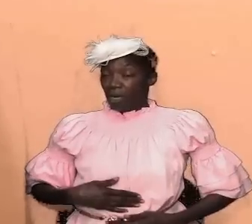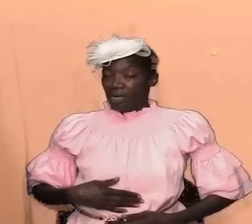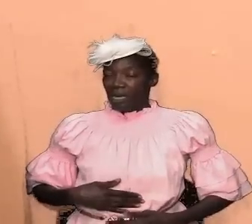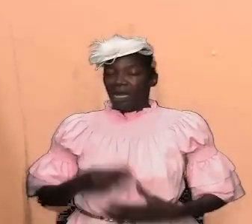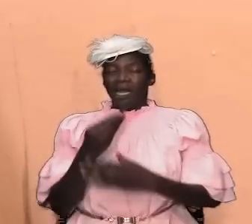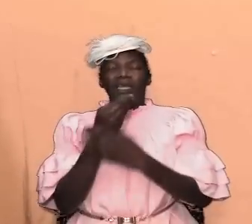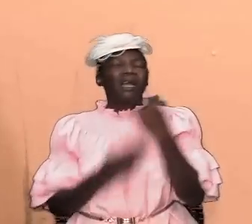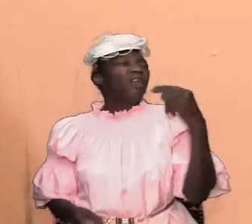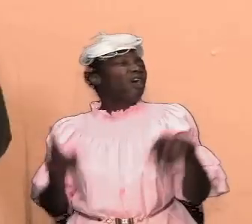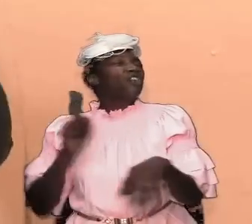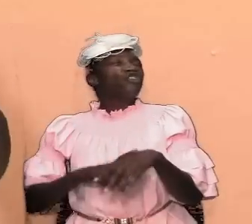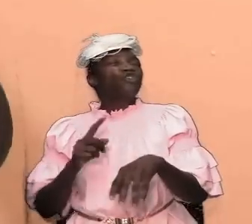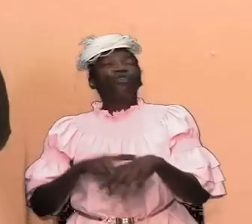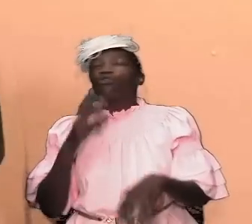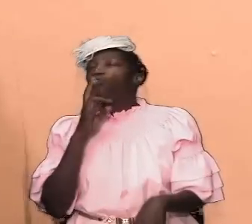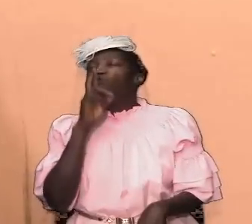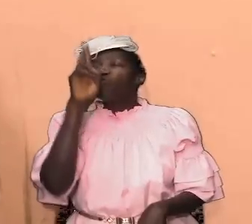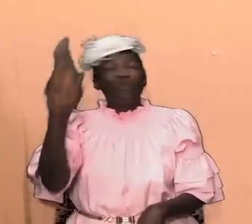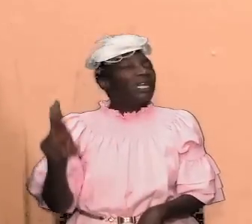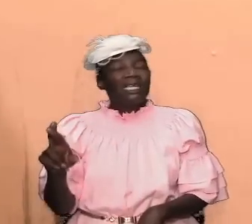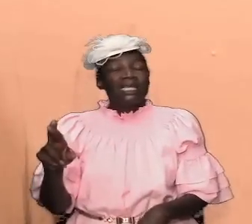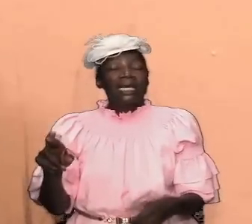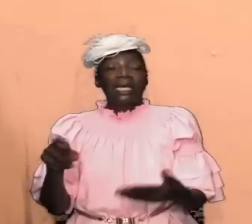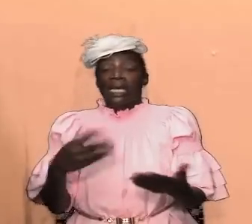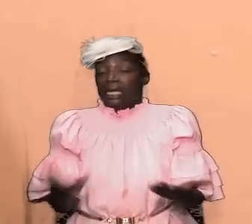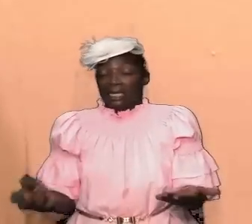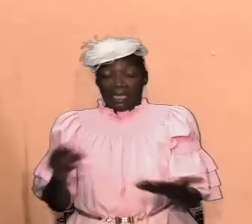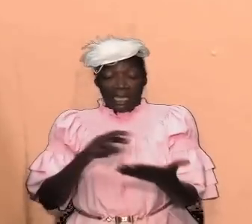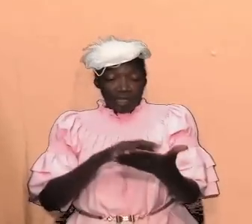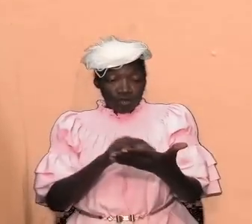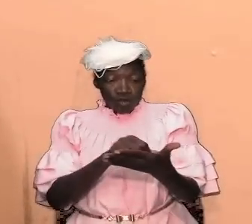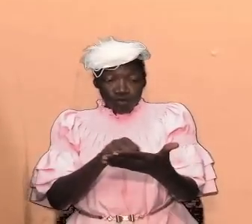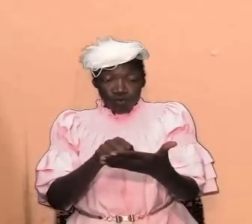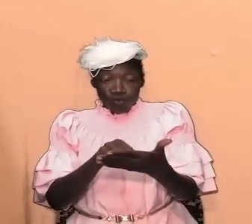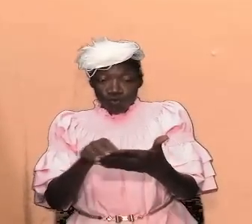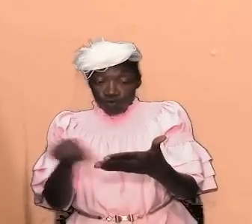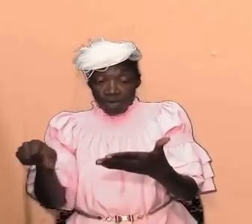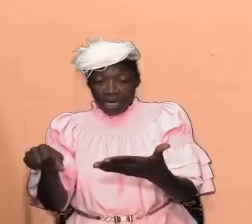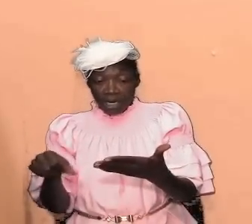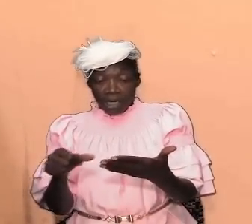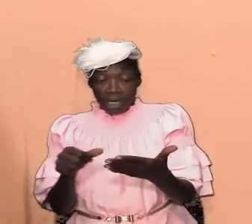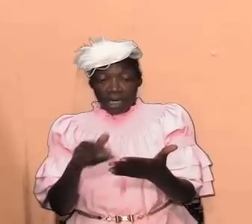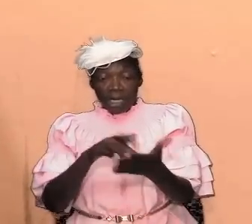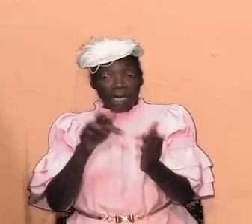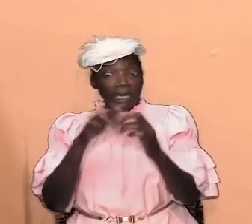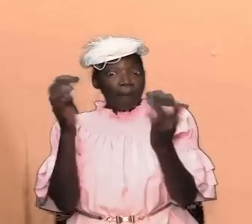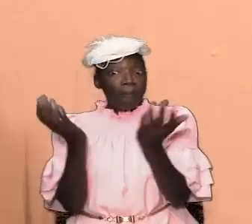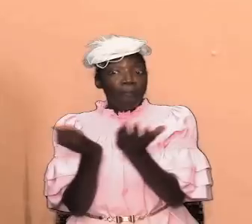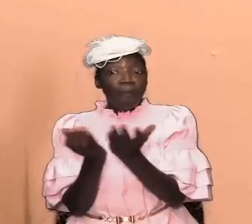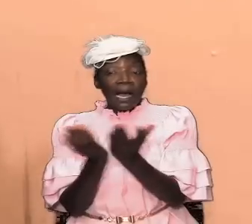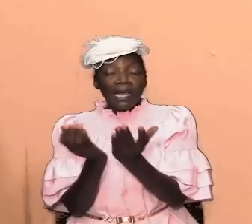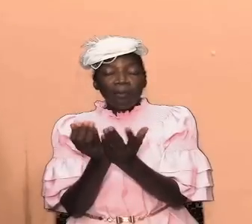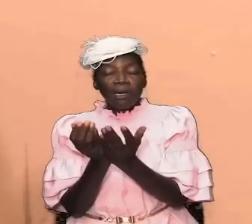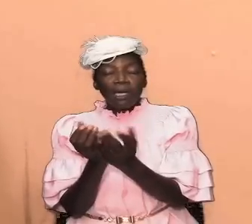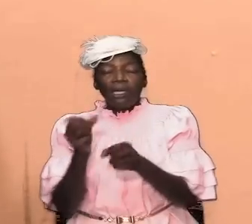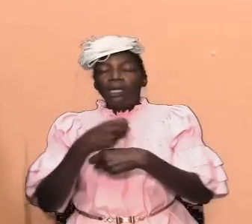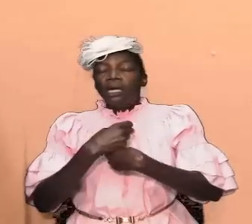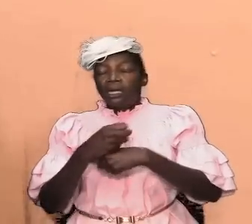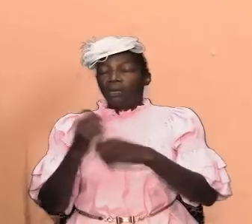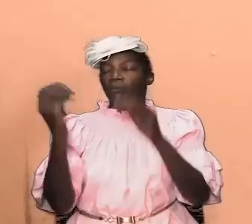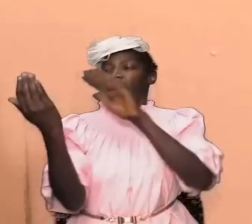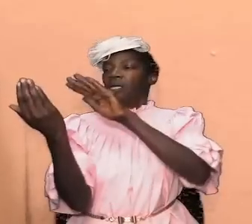touch with the things that are written in the book called the bible and so they have made the